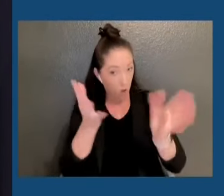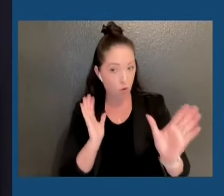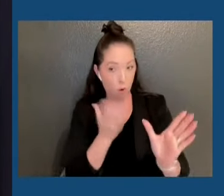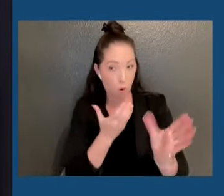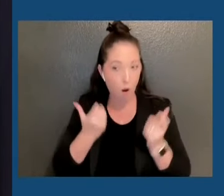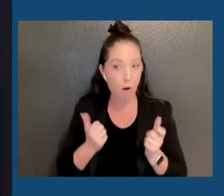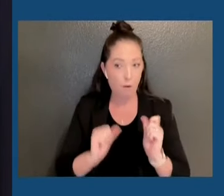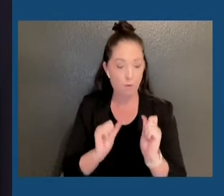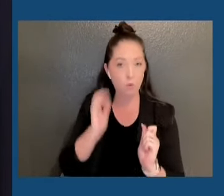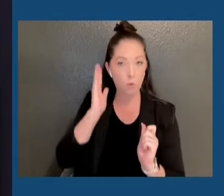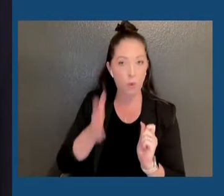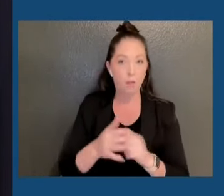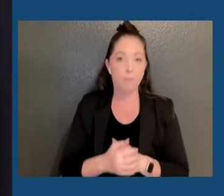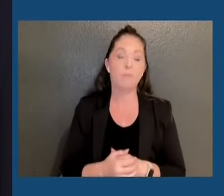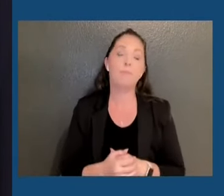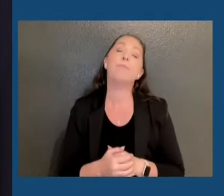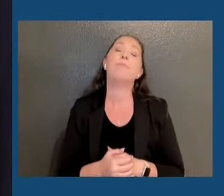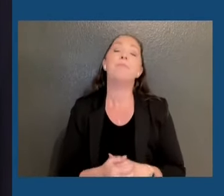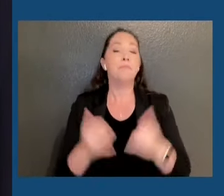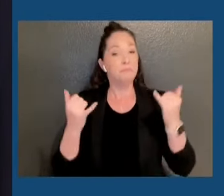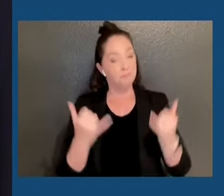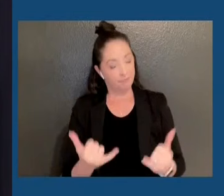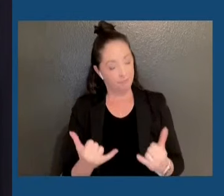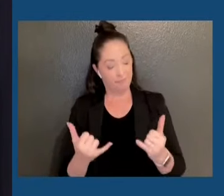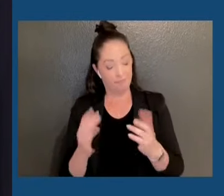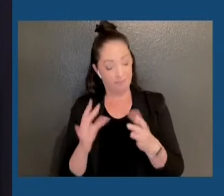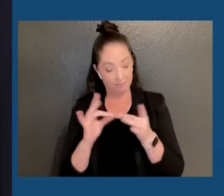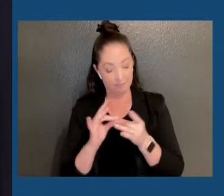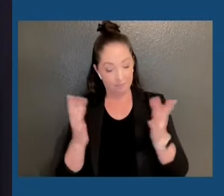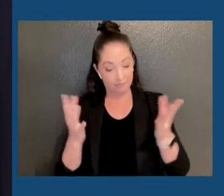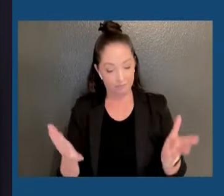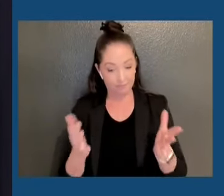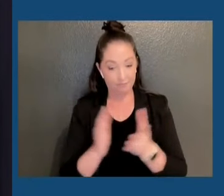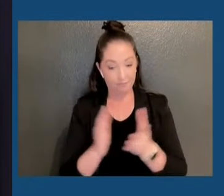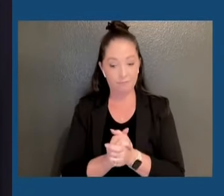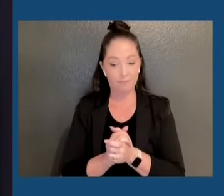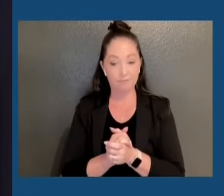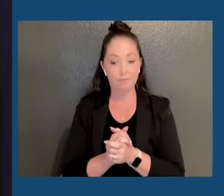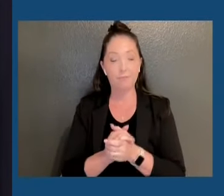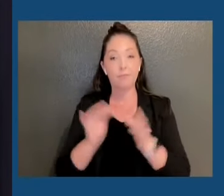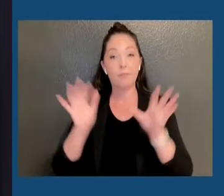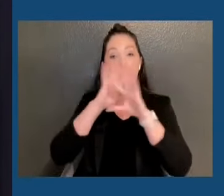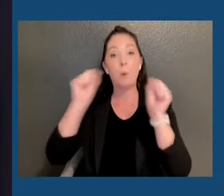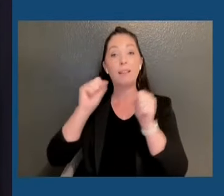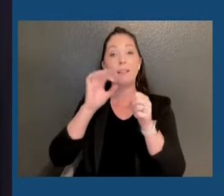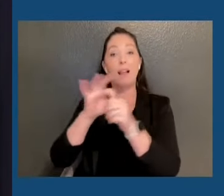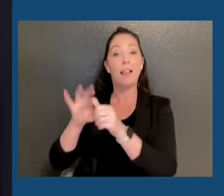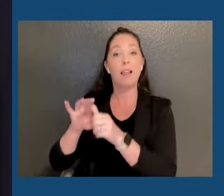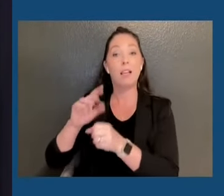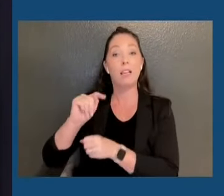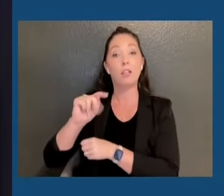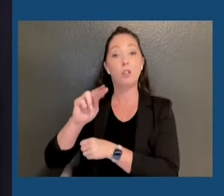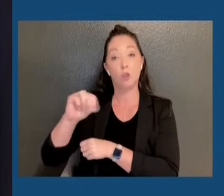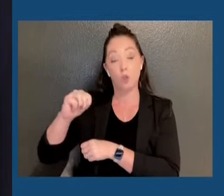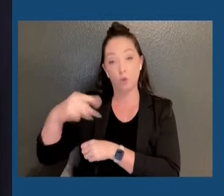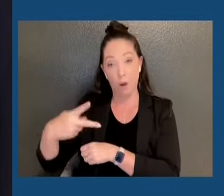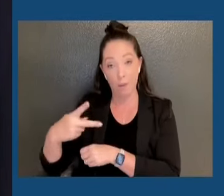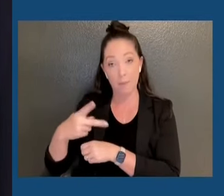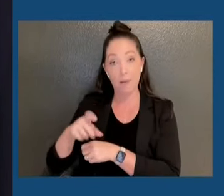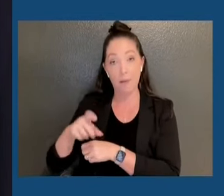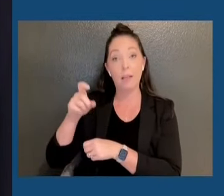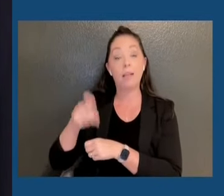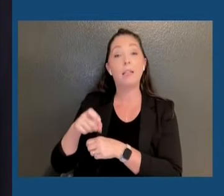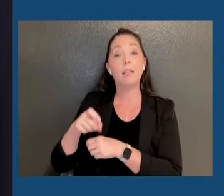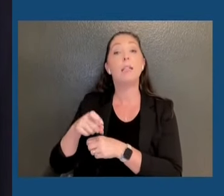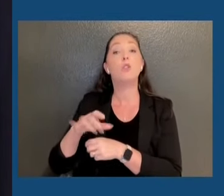Now I'll say this. President-elect Trump needs to repeal his elimination of the state and